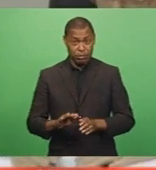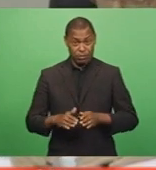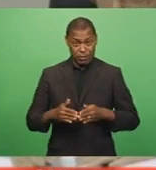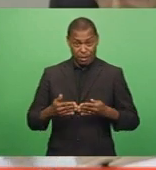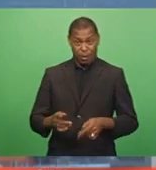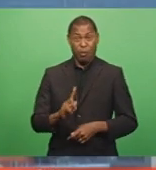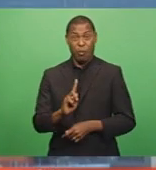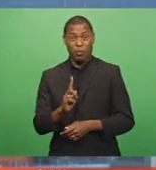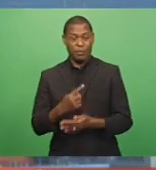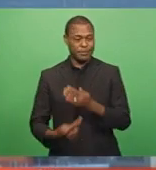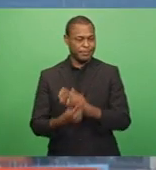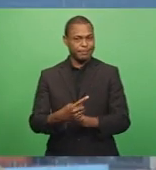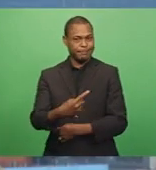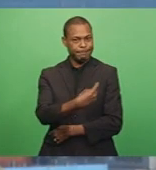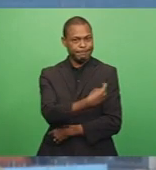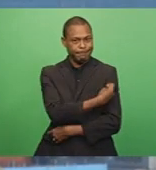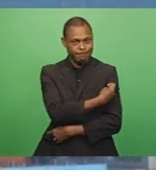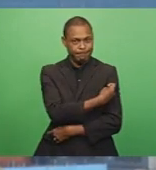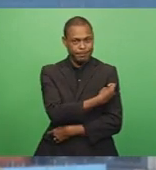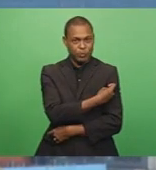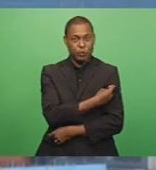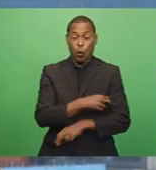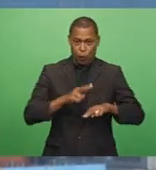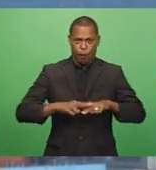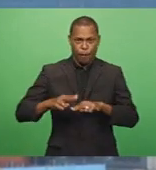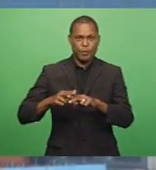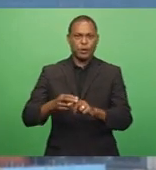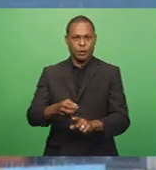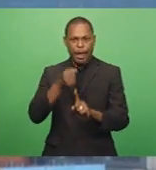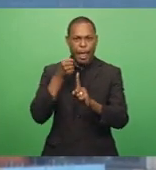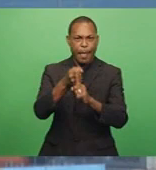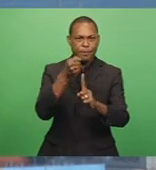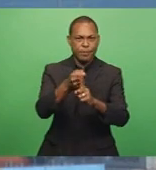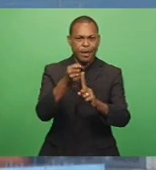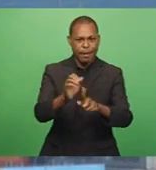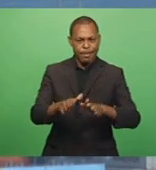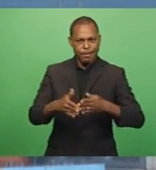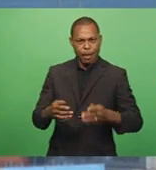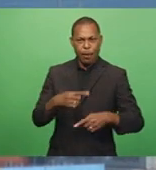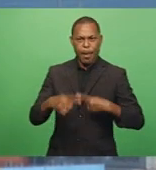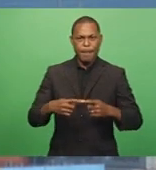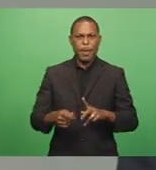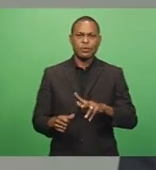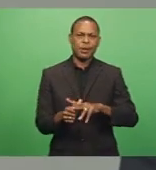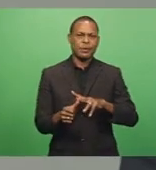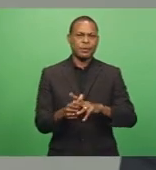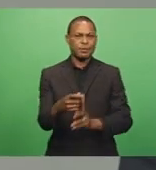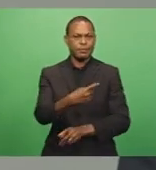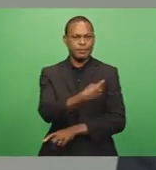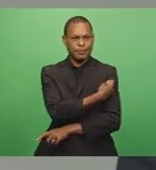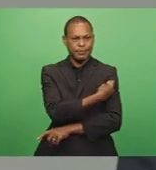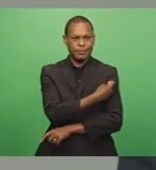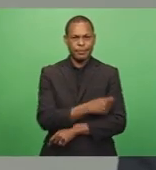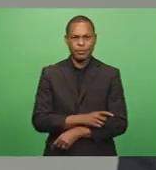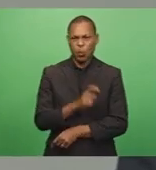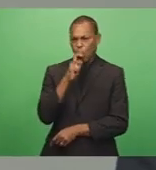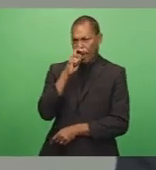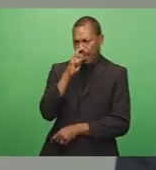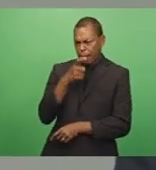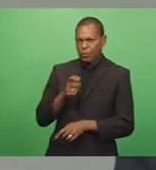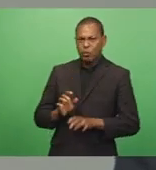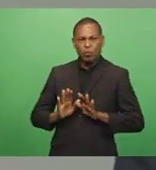vaccine, and Fiji is already advocating for the equitable access to the vaccine. We cannot wait on the wealthy,